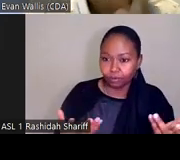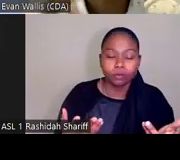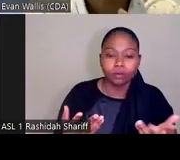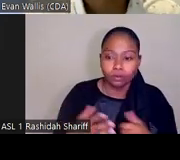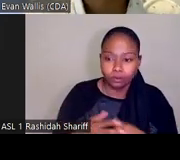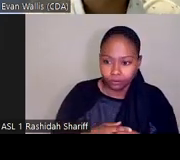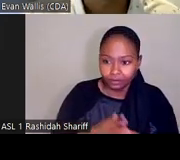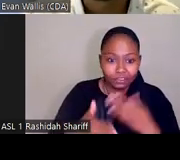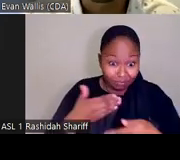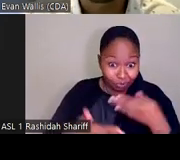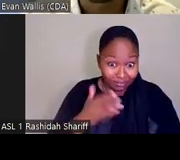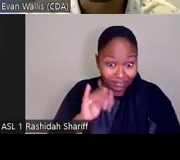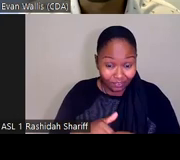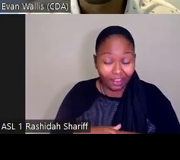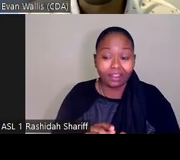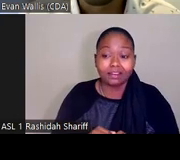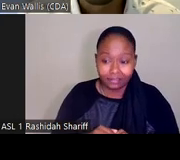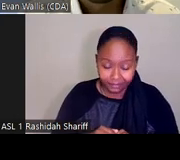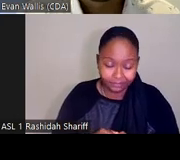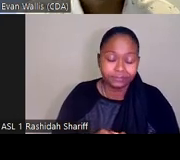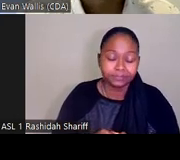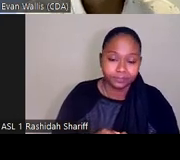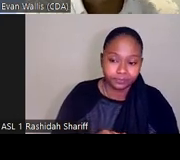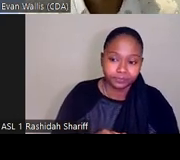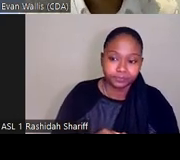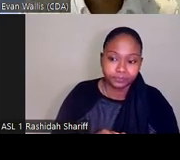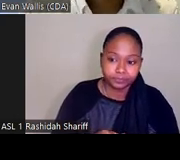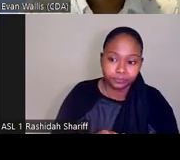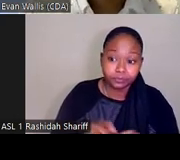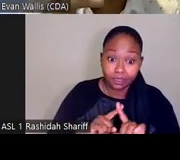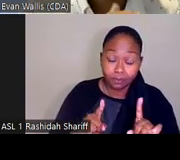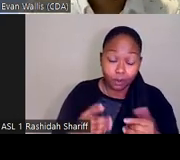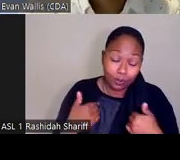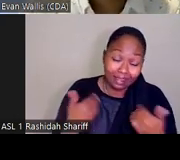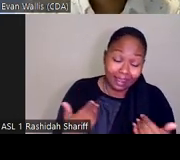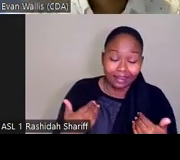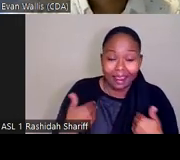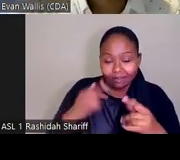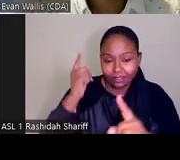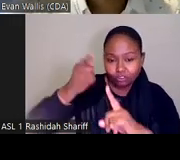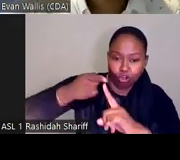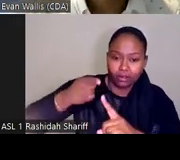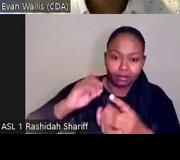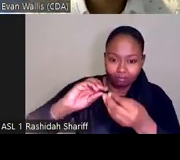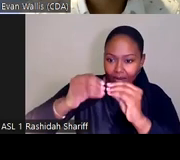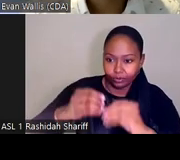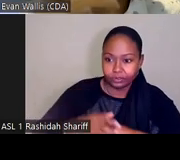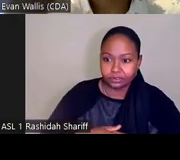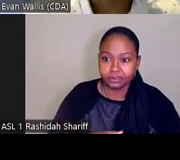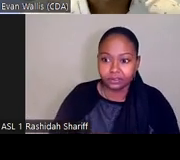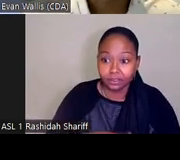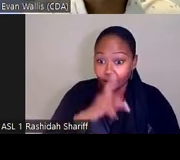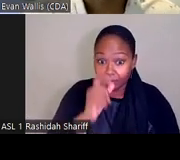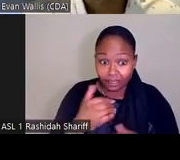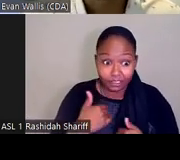is a whole process in itself. Another conversation. But we can set a target for each topic. And because there